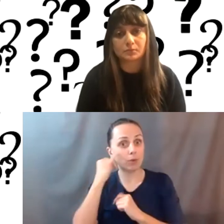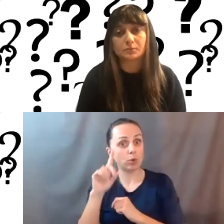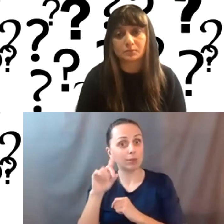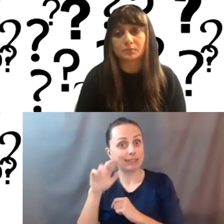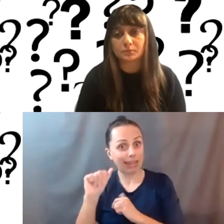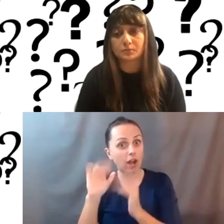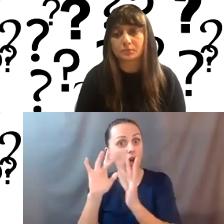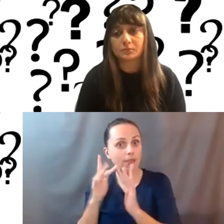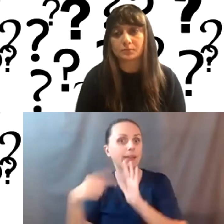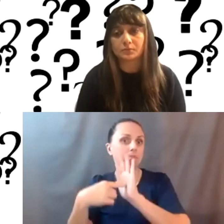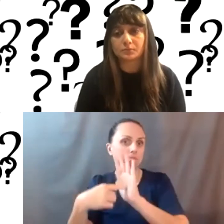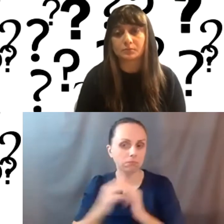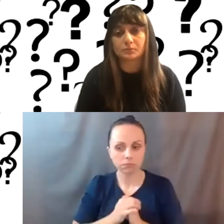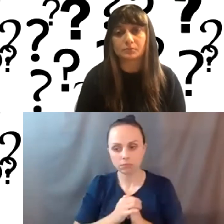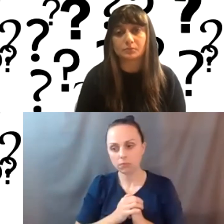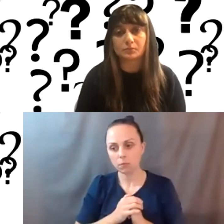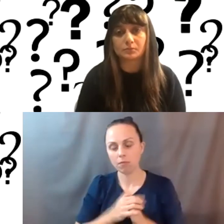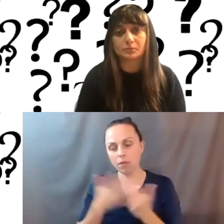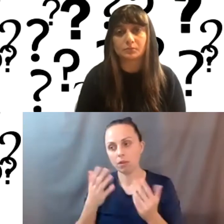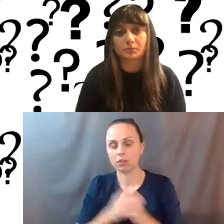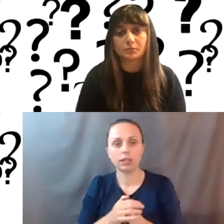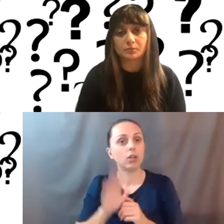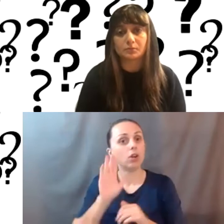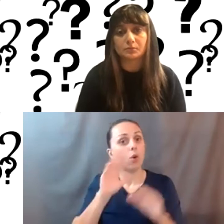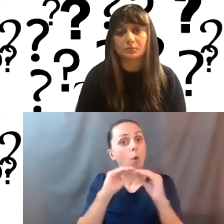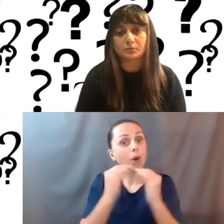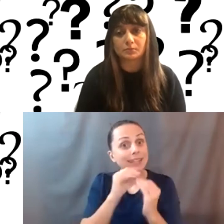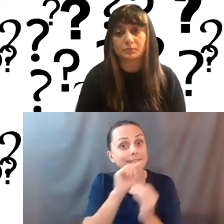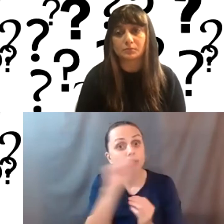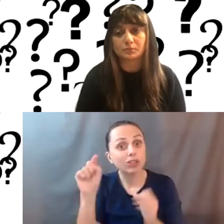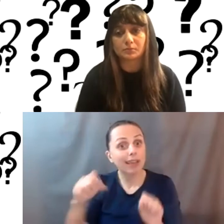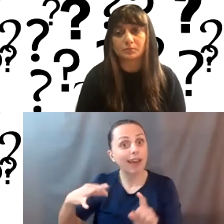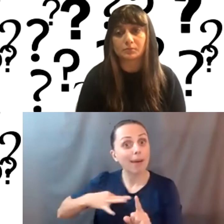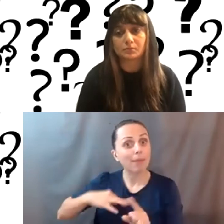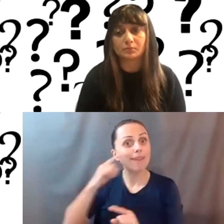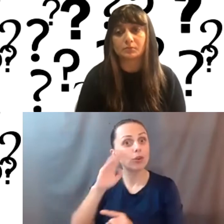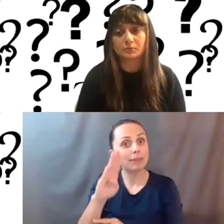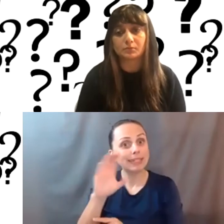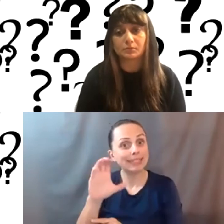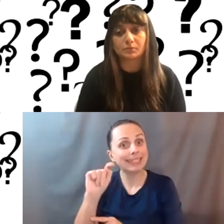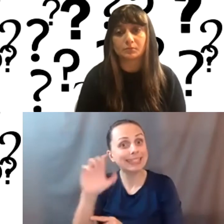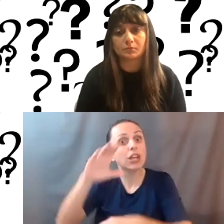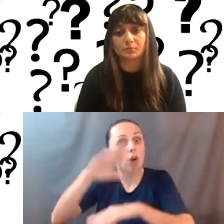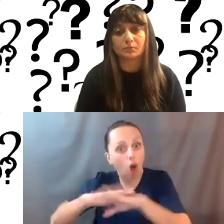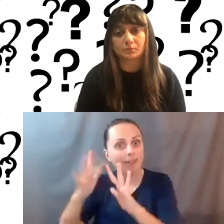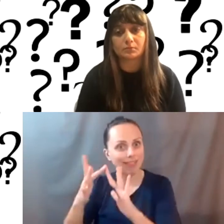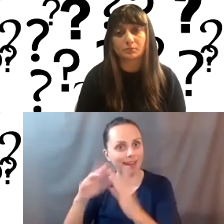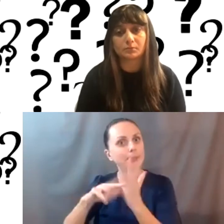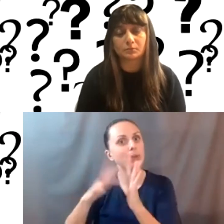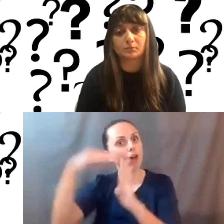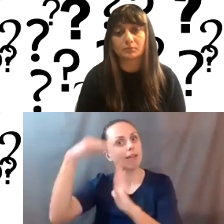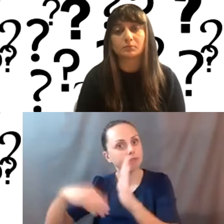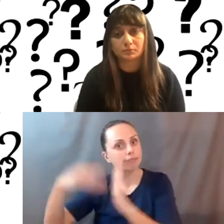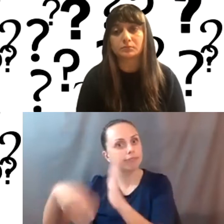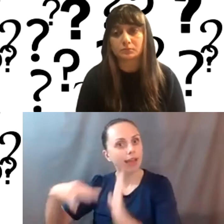online? So for example, would that mean, uh, organizations could apply for BCTC, you know, online. So it's an online application